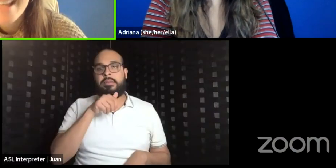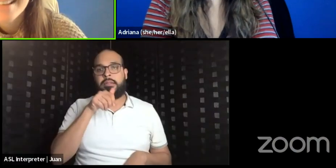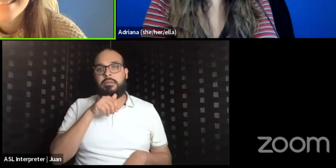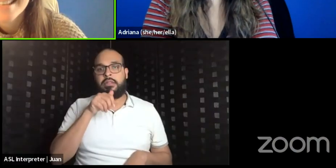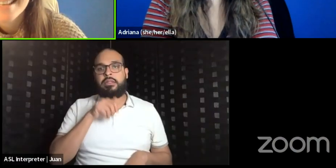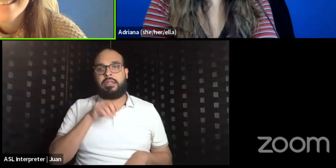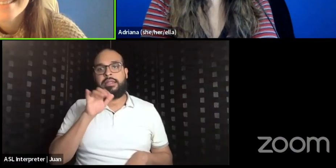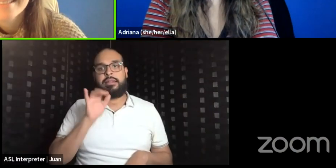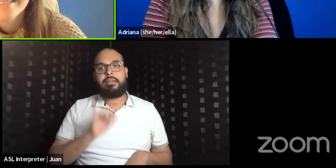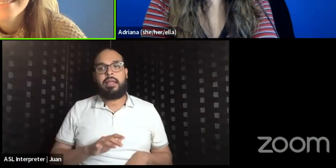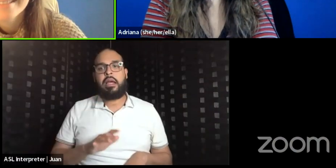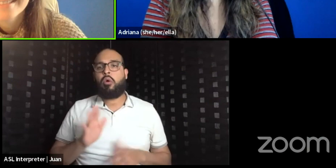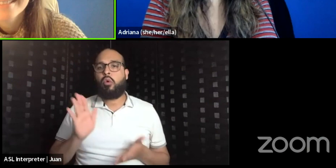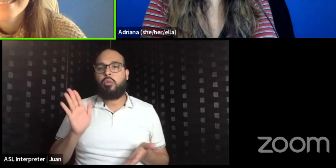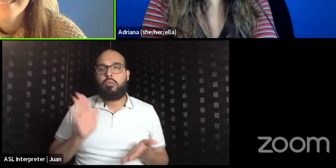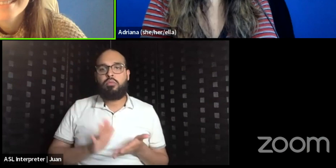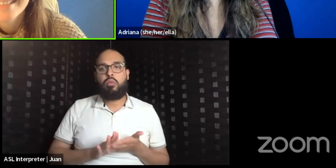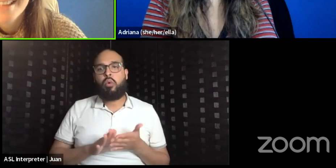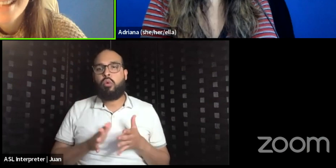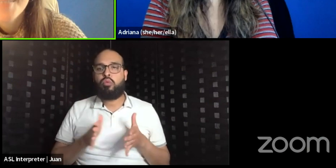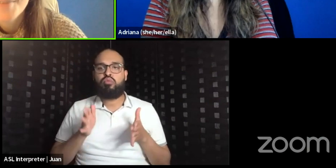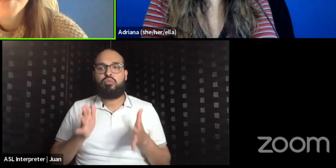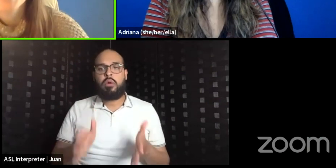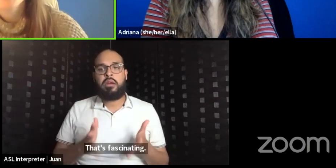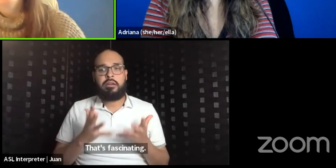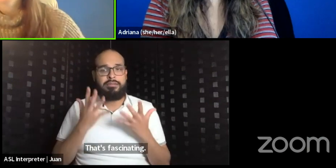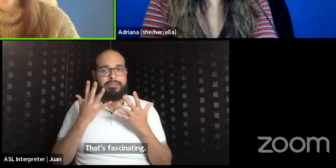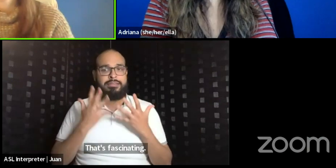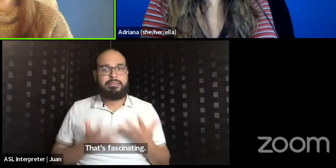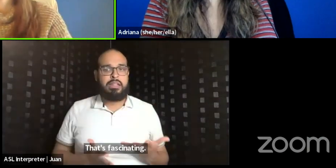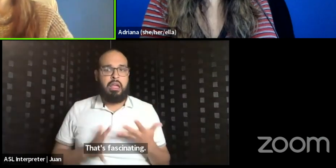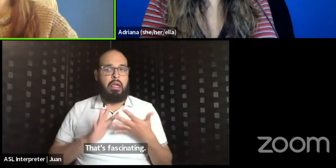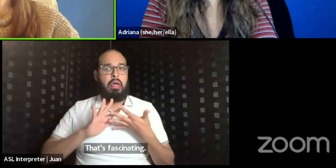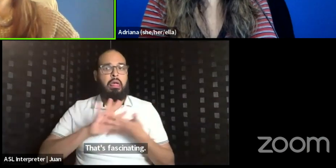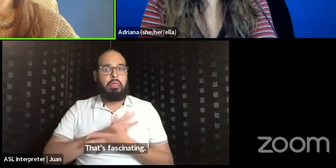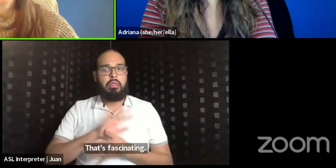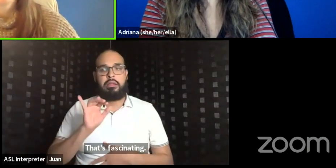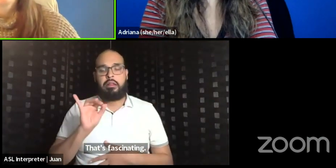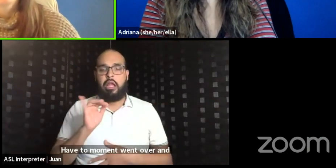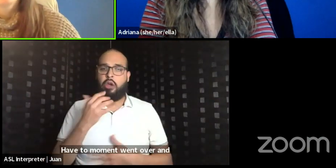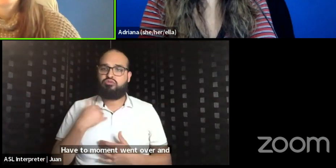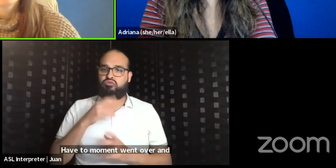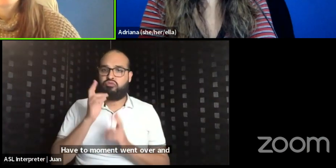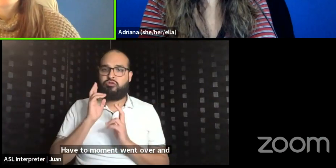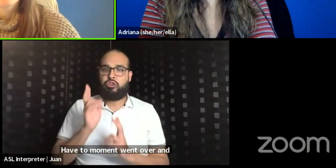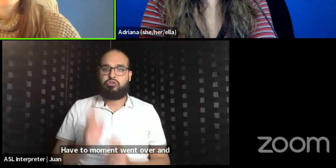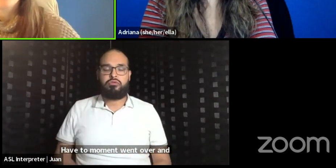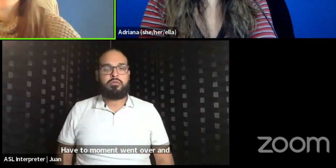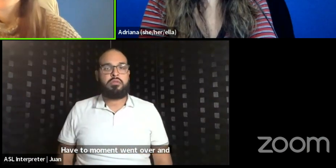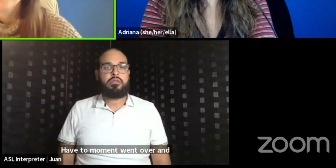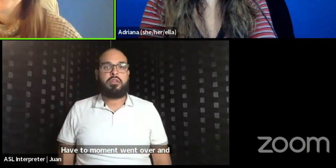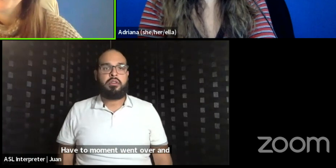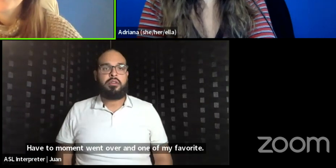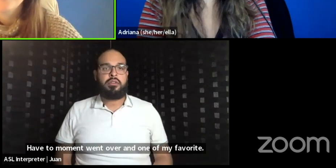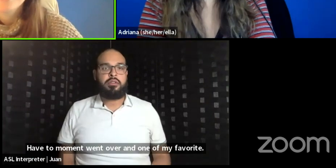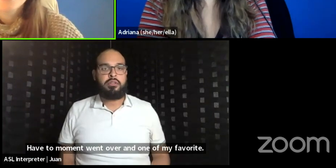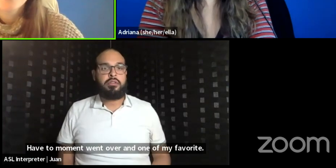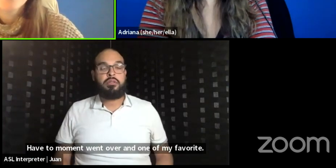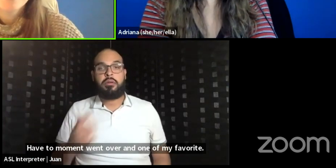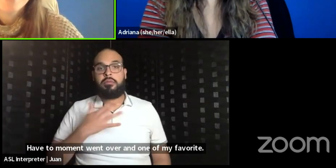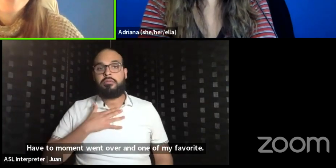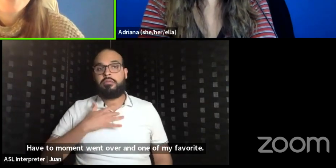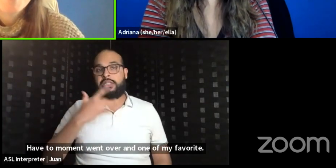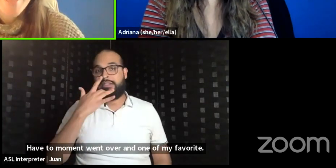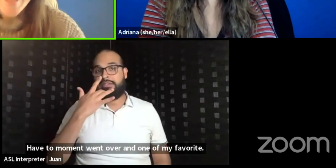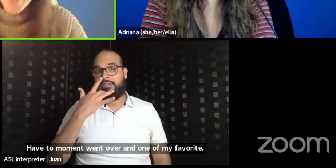That's fascinating. Yeah. I'm going have to, I'm going have to mull that one over. Um, one of my favorite acting teachers, Ron Van